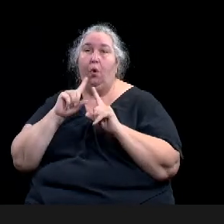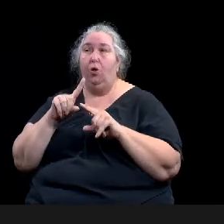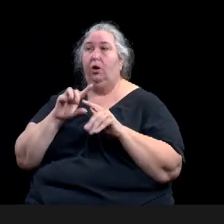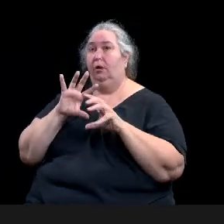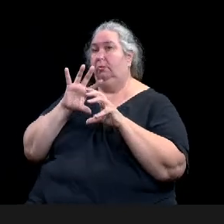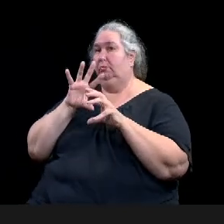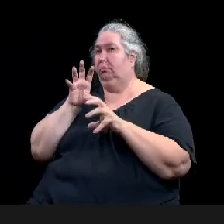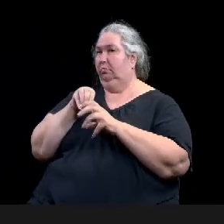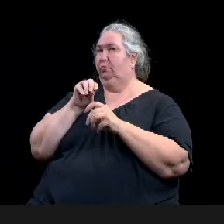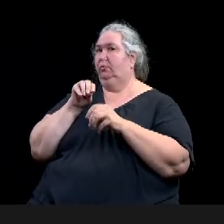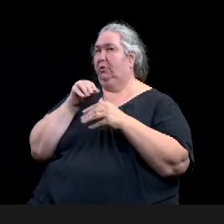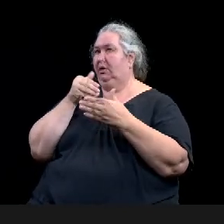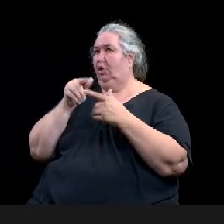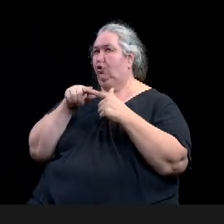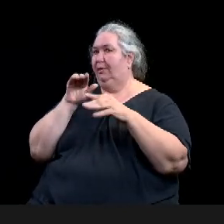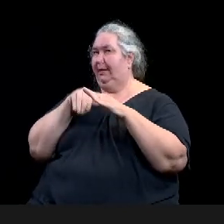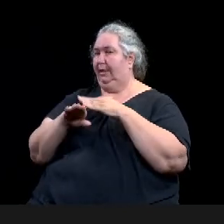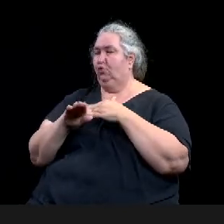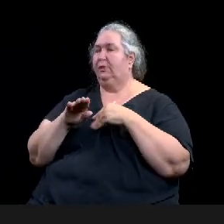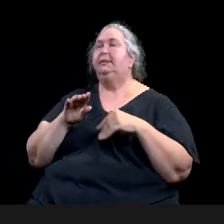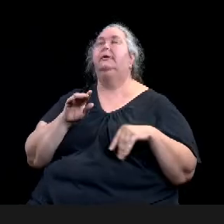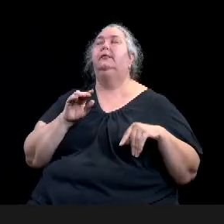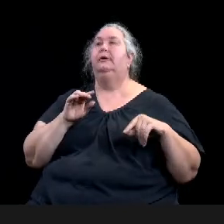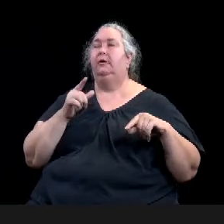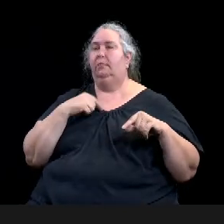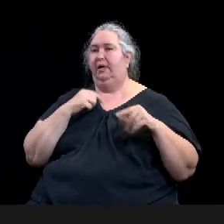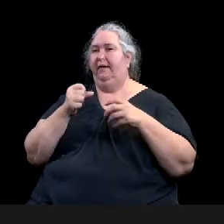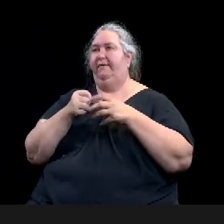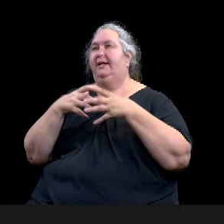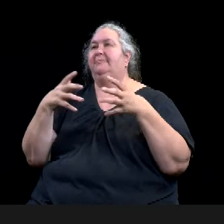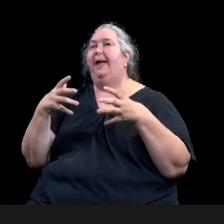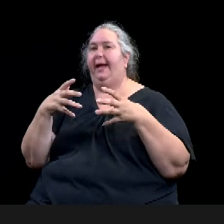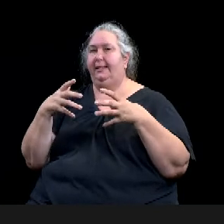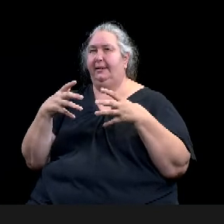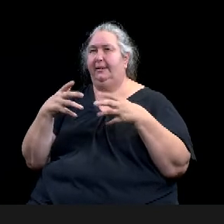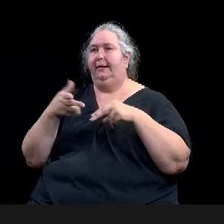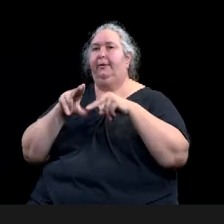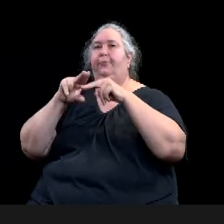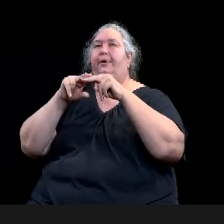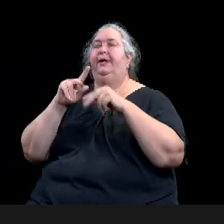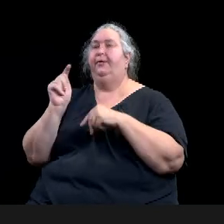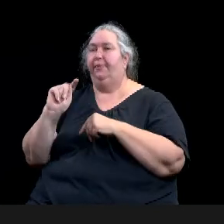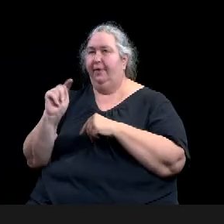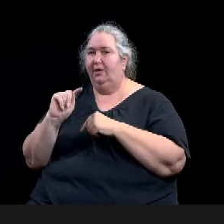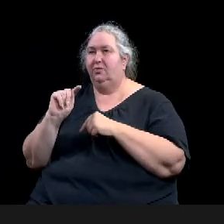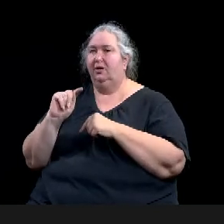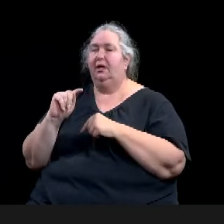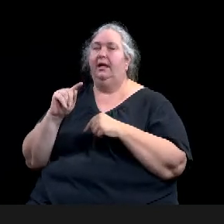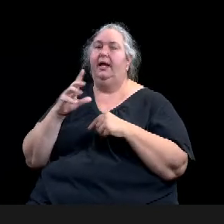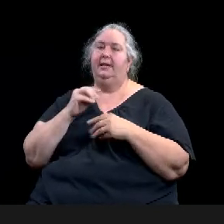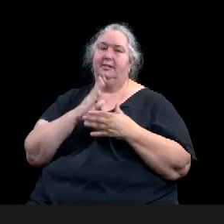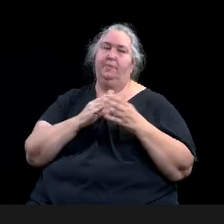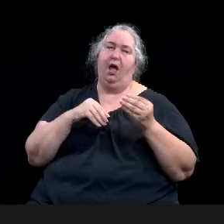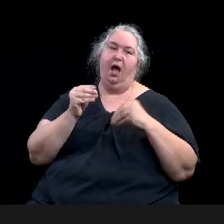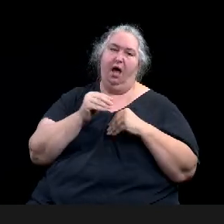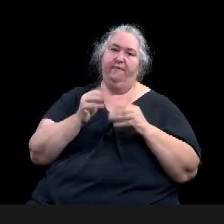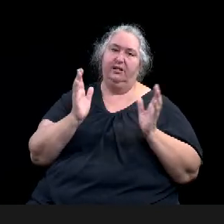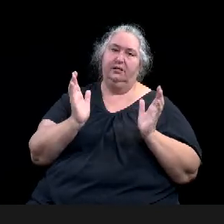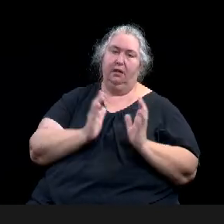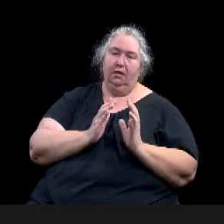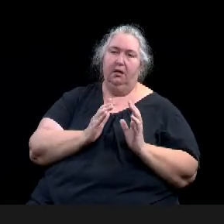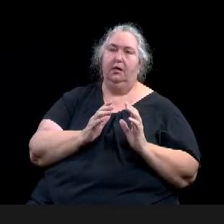space, added, uh, front of house ticketing operations, security, first aid, all of the necessary, uh,